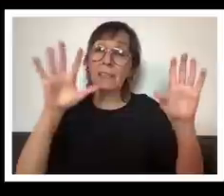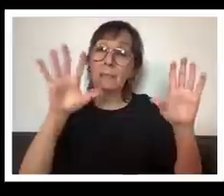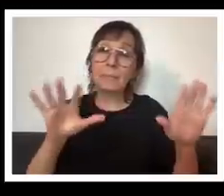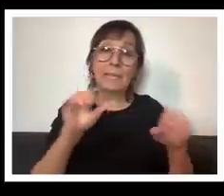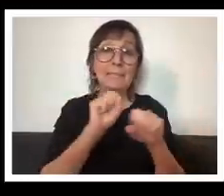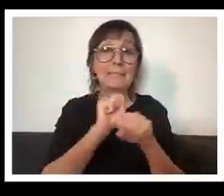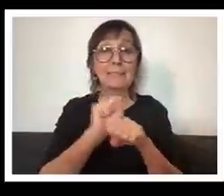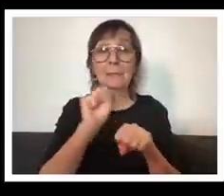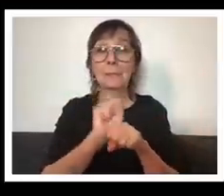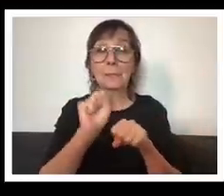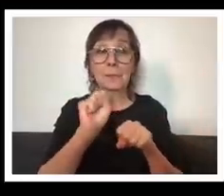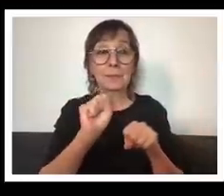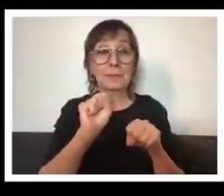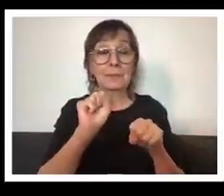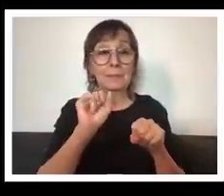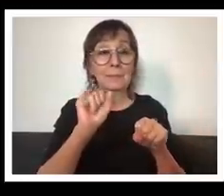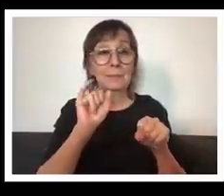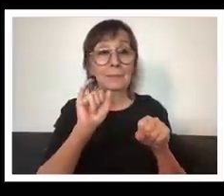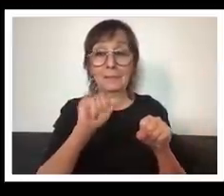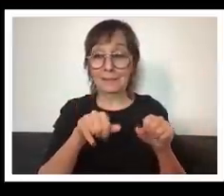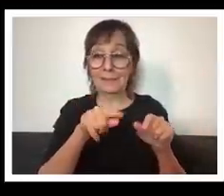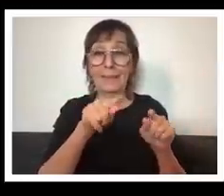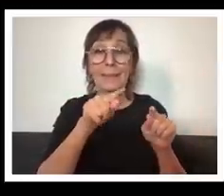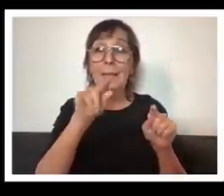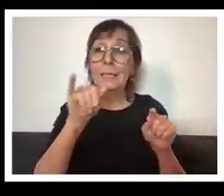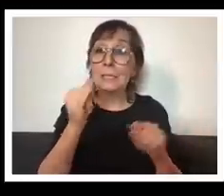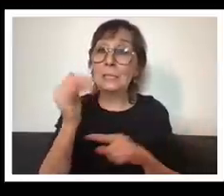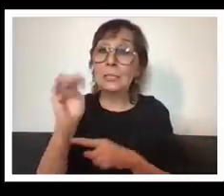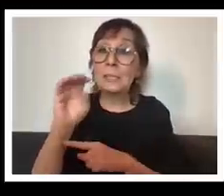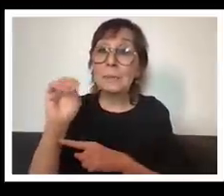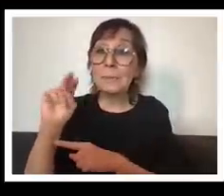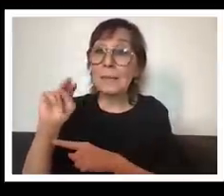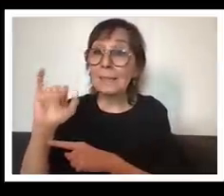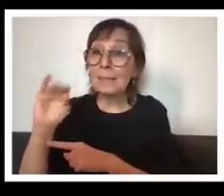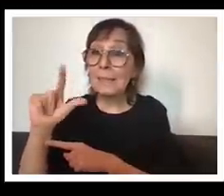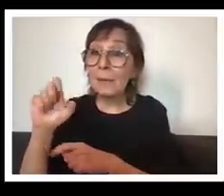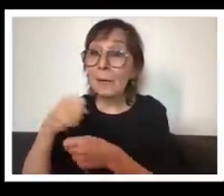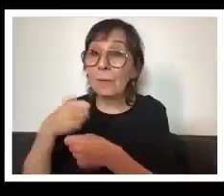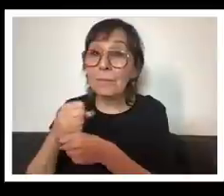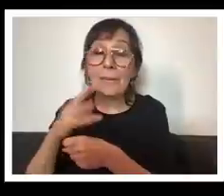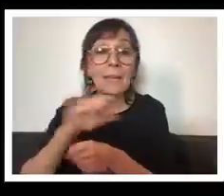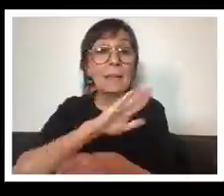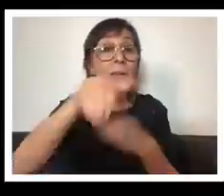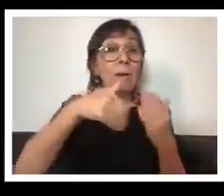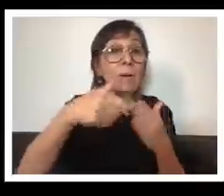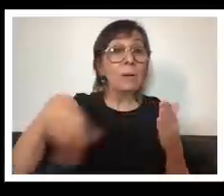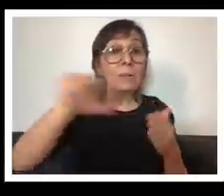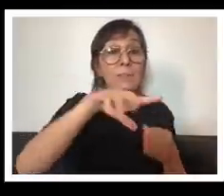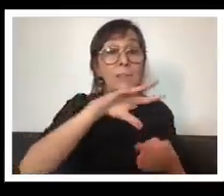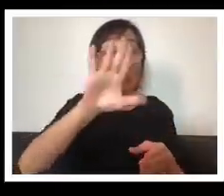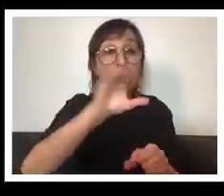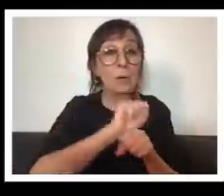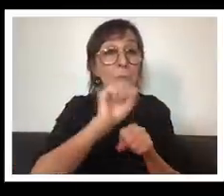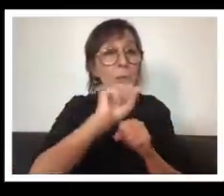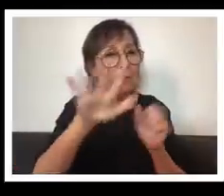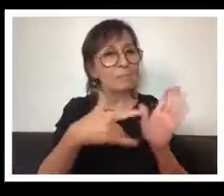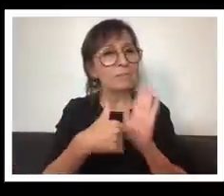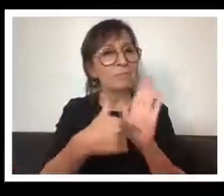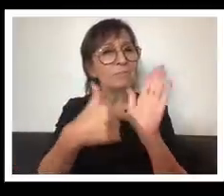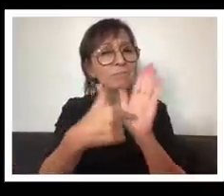that uh jim and nicole did and that all of you represent and